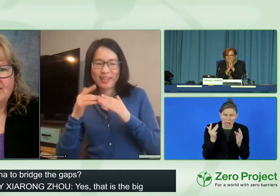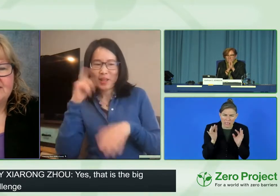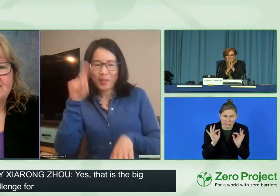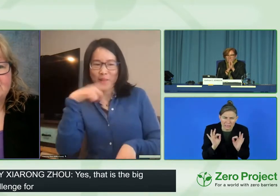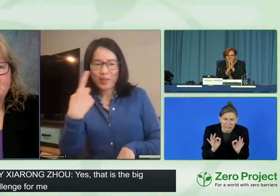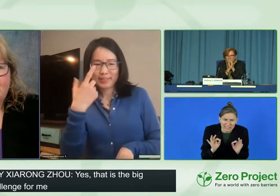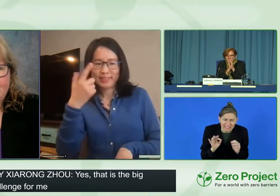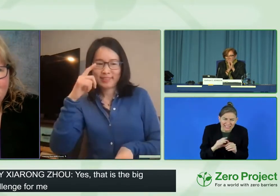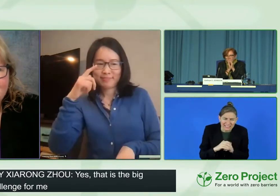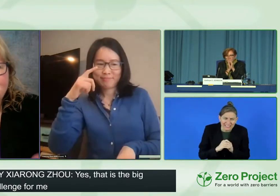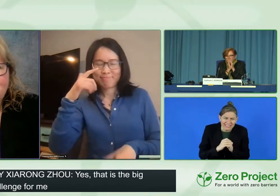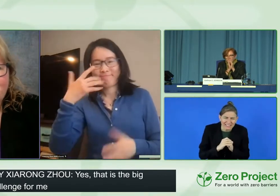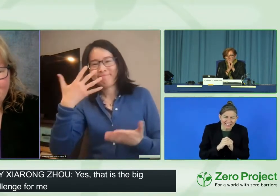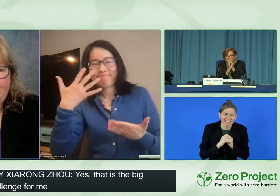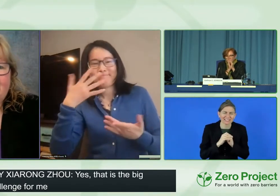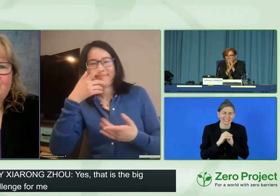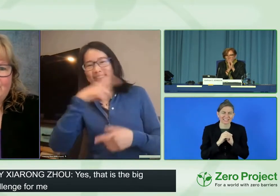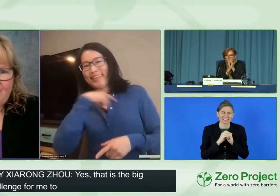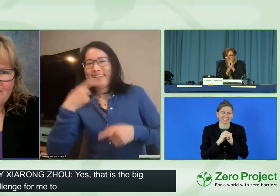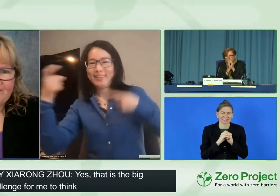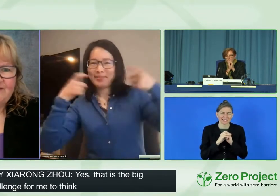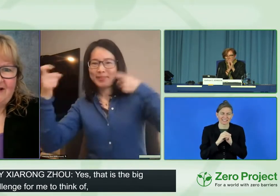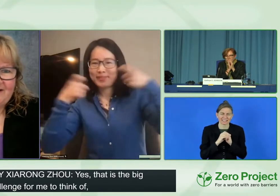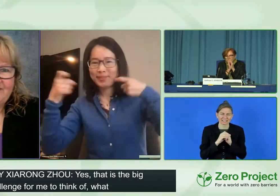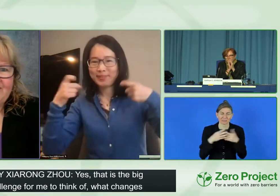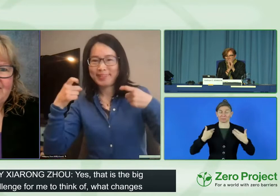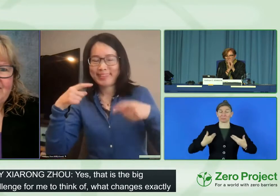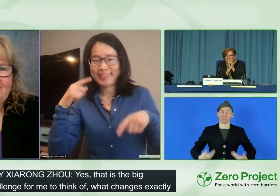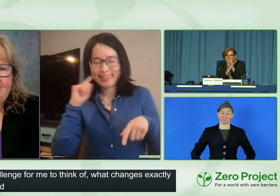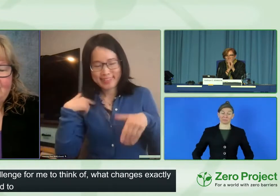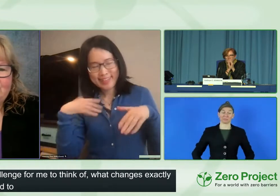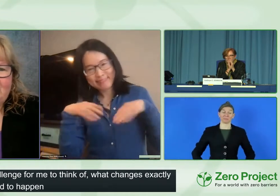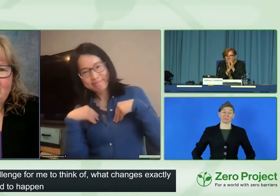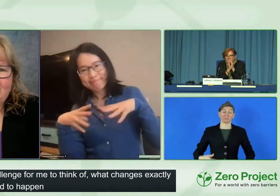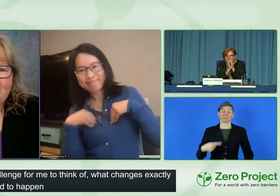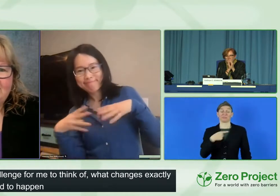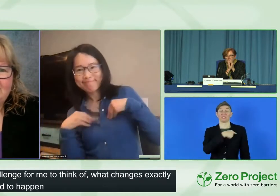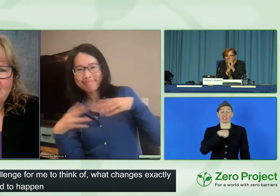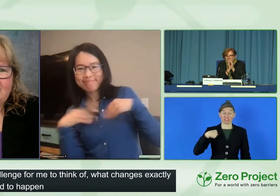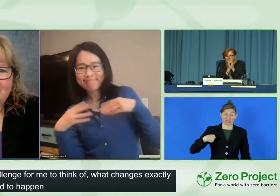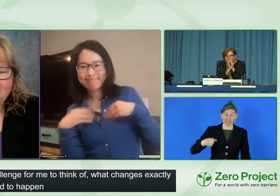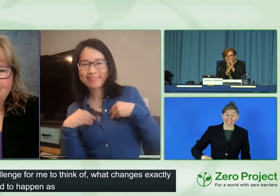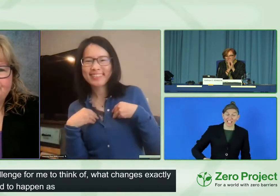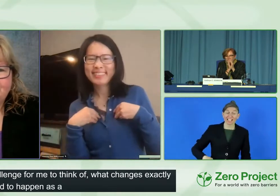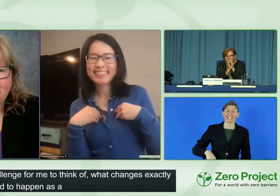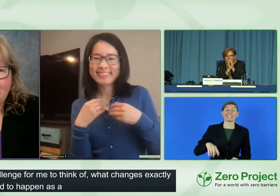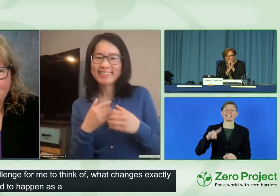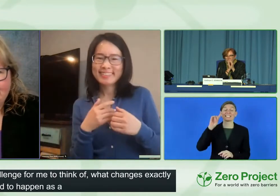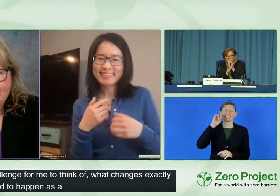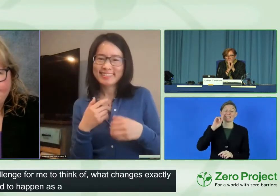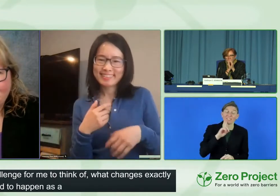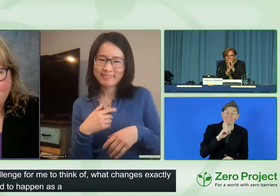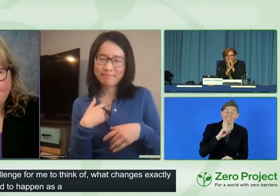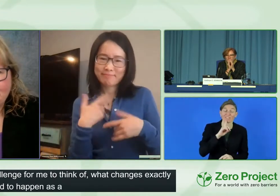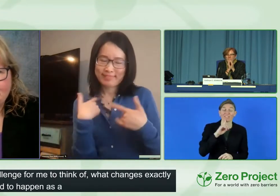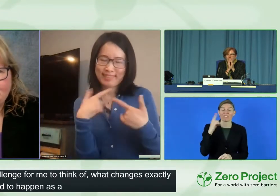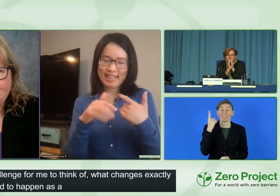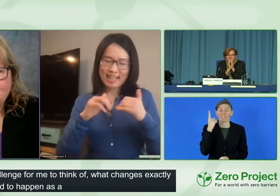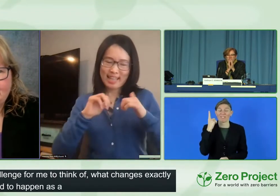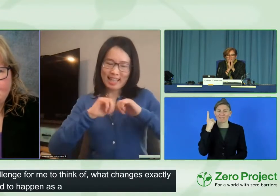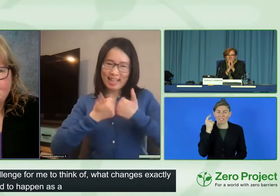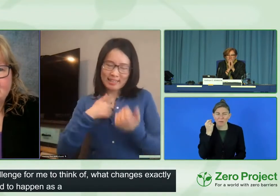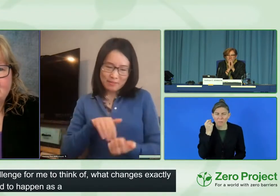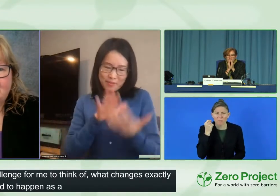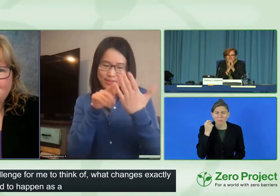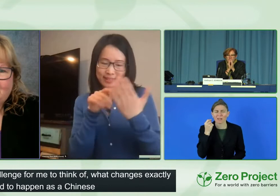As a Chinese female who's also deaf, know, China is a difficult place